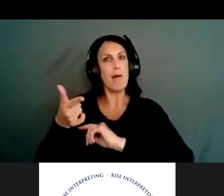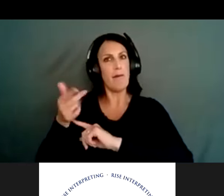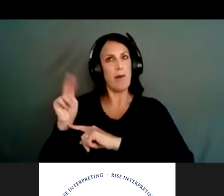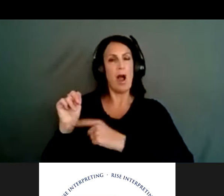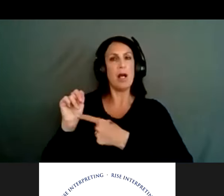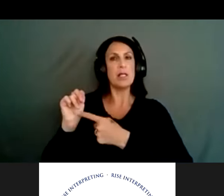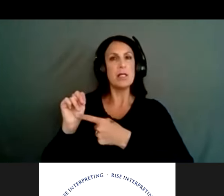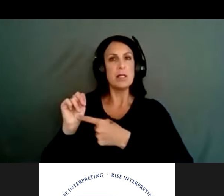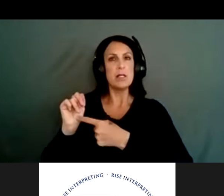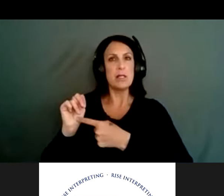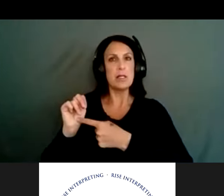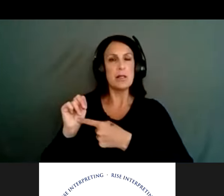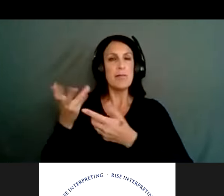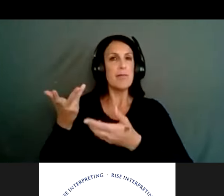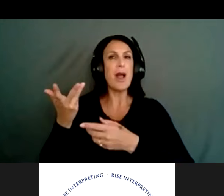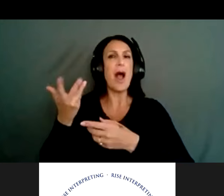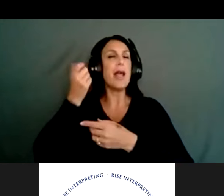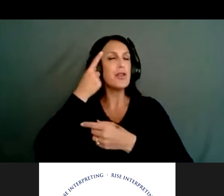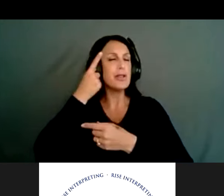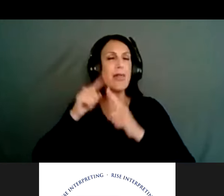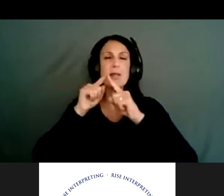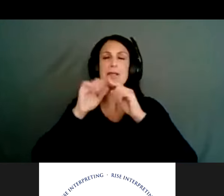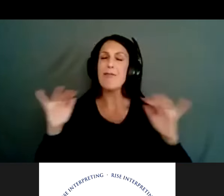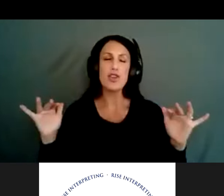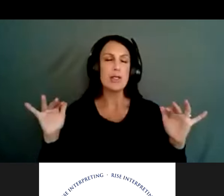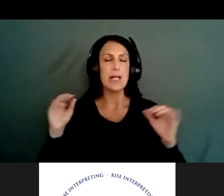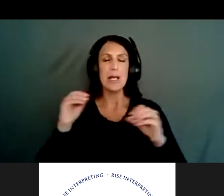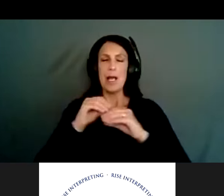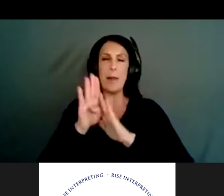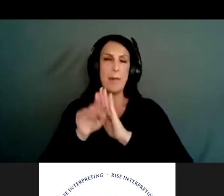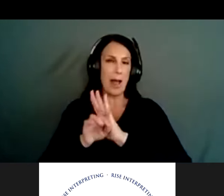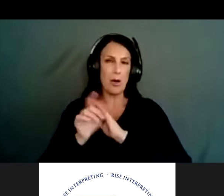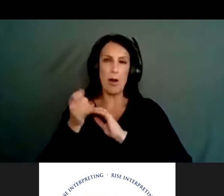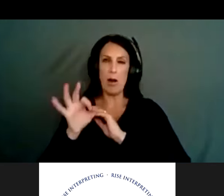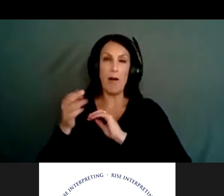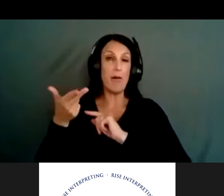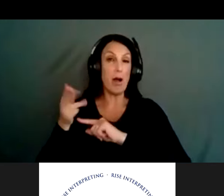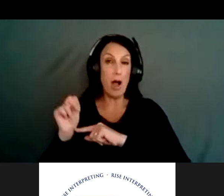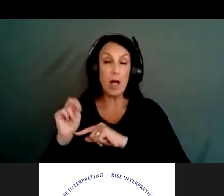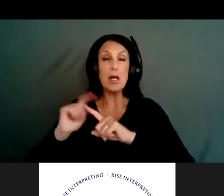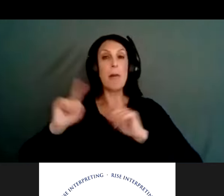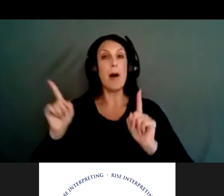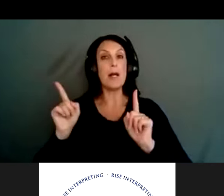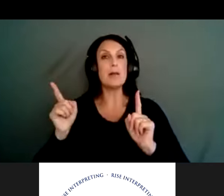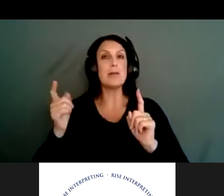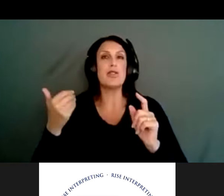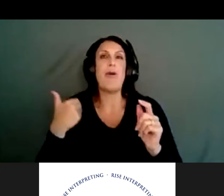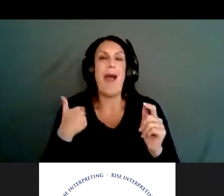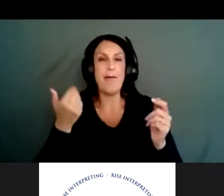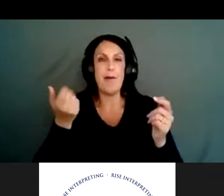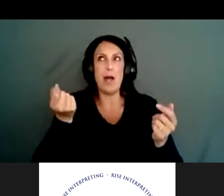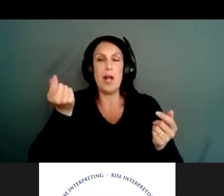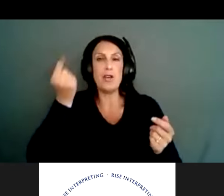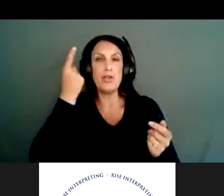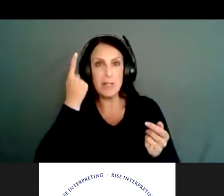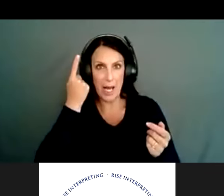culture, but just understanding it. Also understanding the data, the research, so that when you have myths thrown back